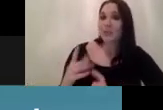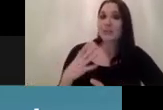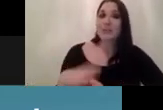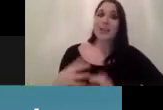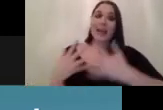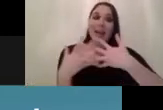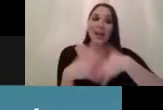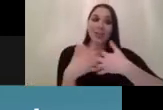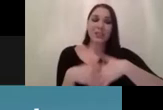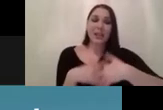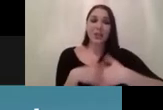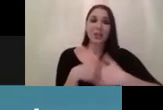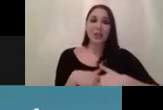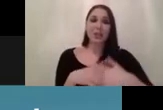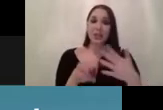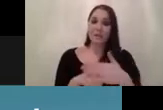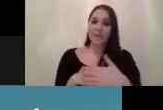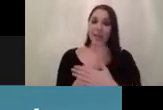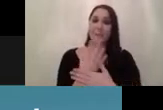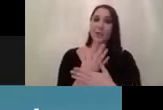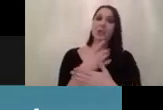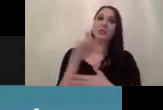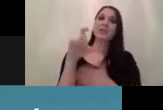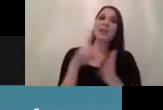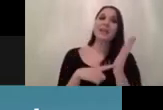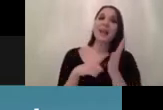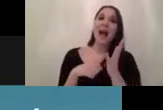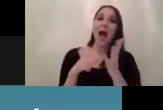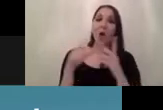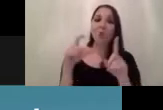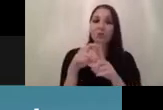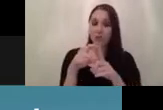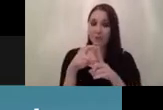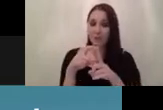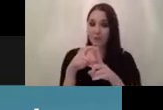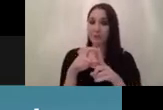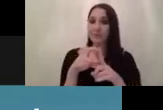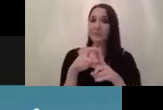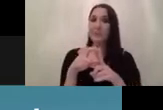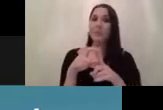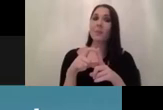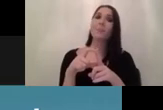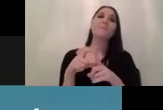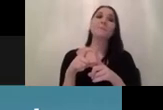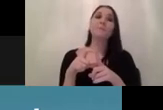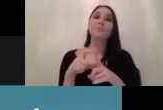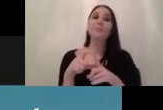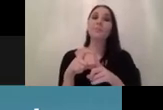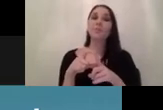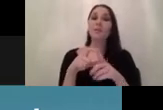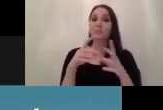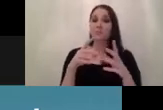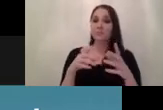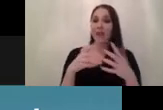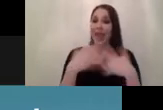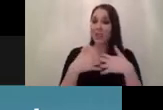embedded systems developers do you need cloud engineers and then at the end a concrete output metric so if you